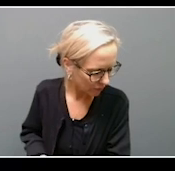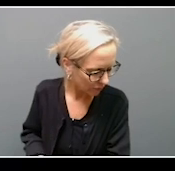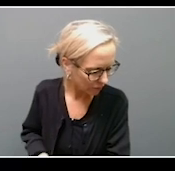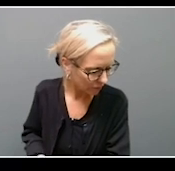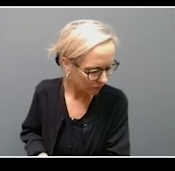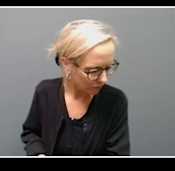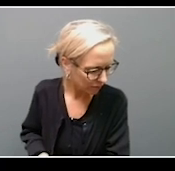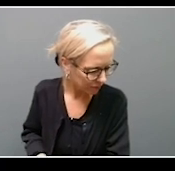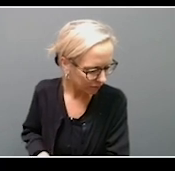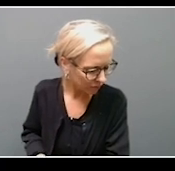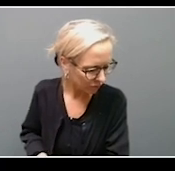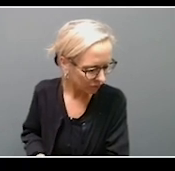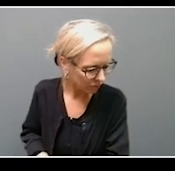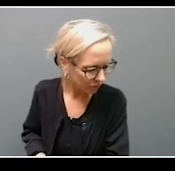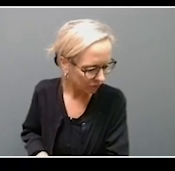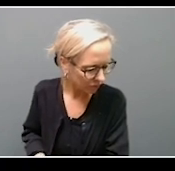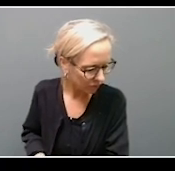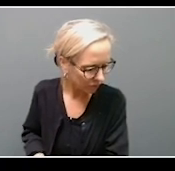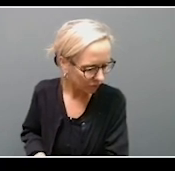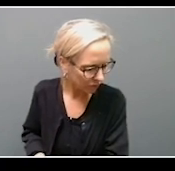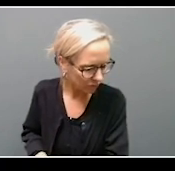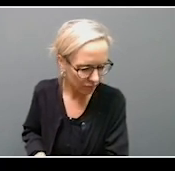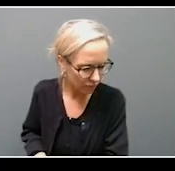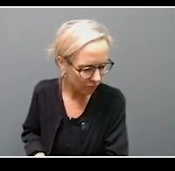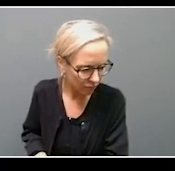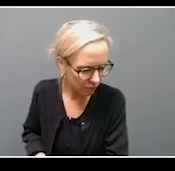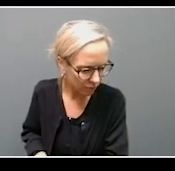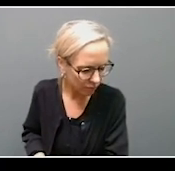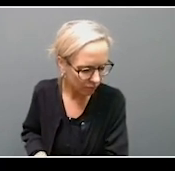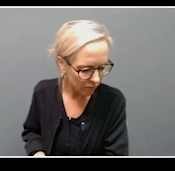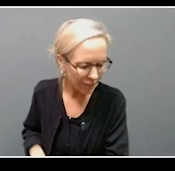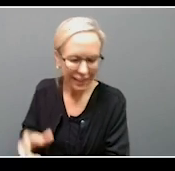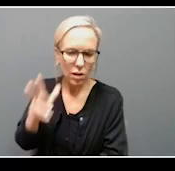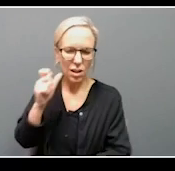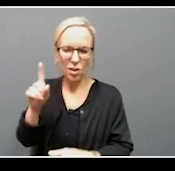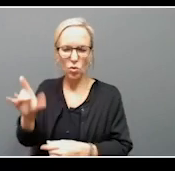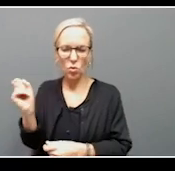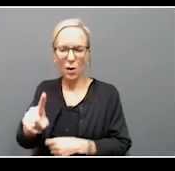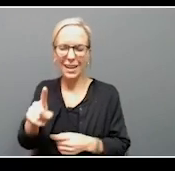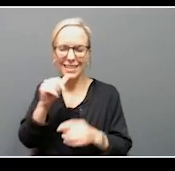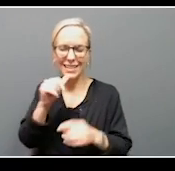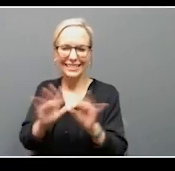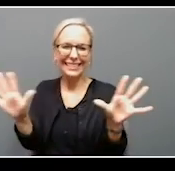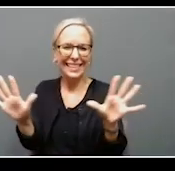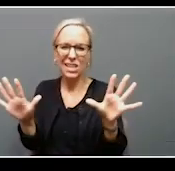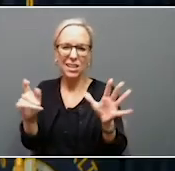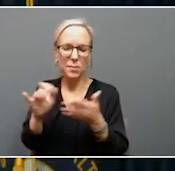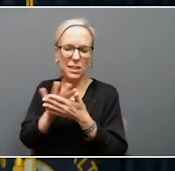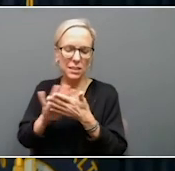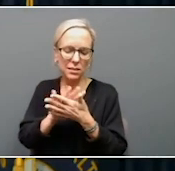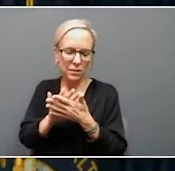and what do you have to tell individuals that need to consider participating in events associated with this